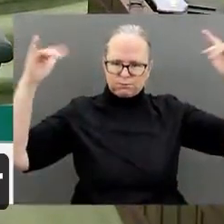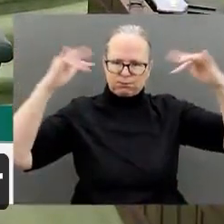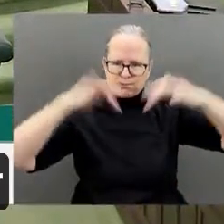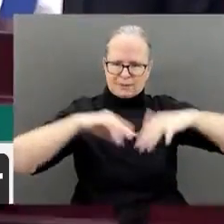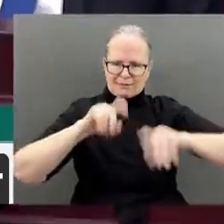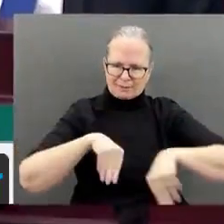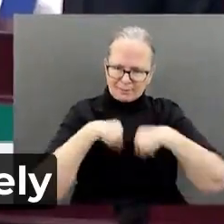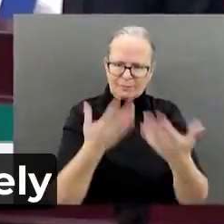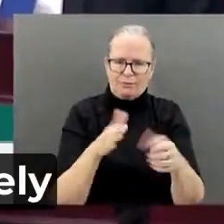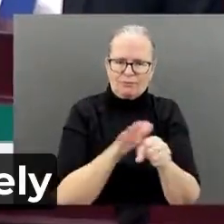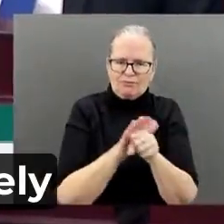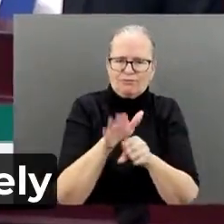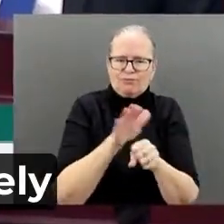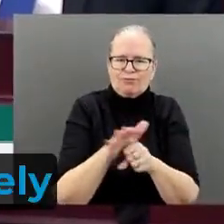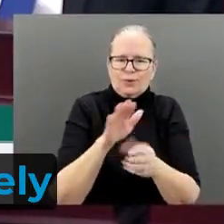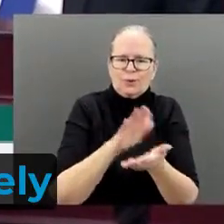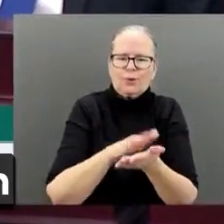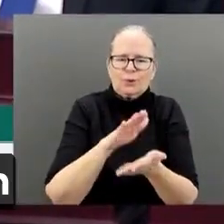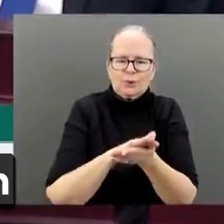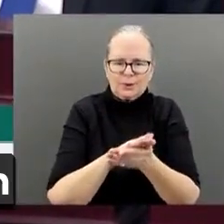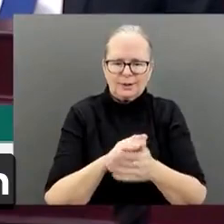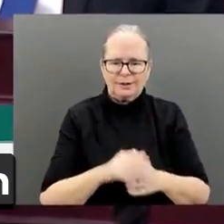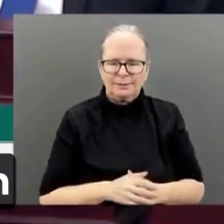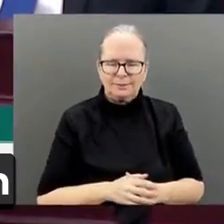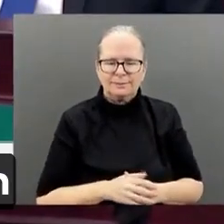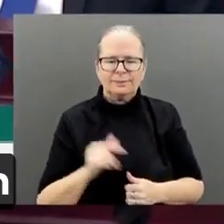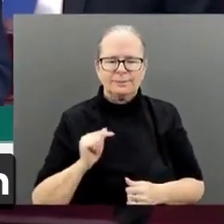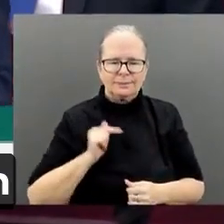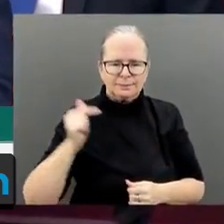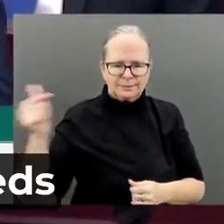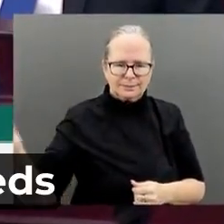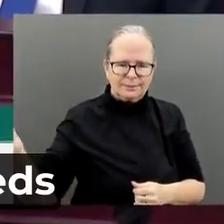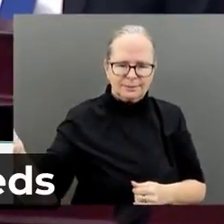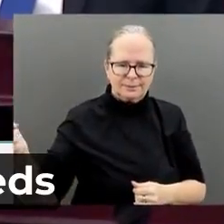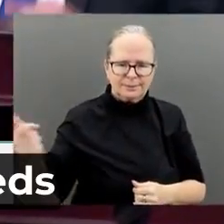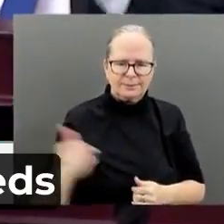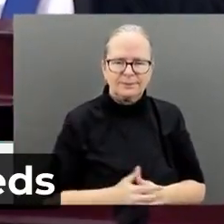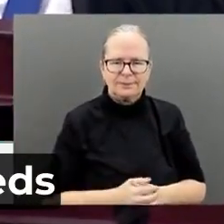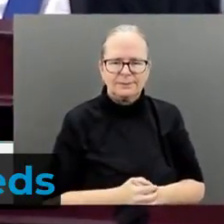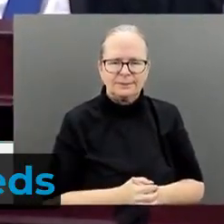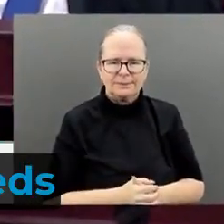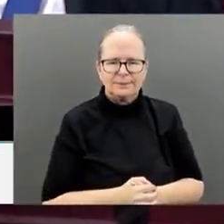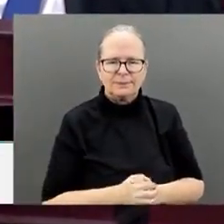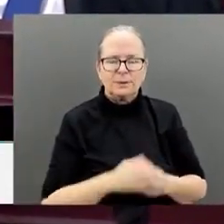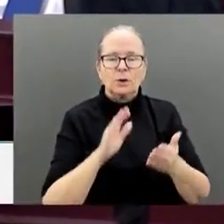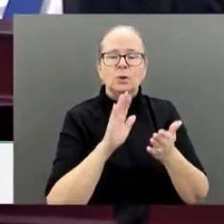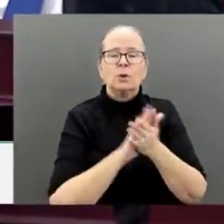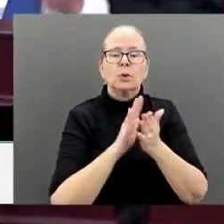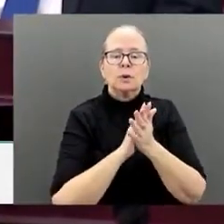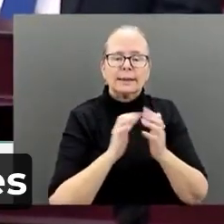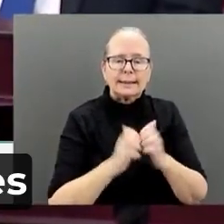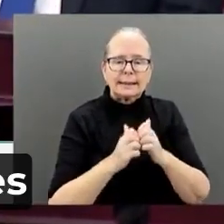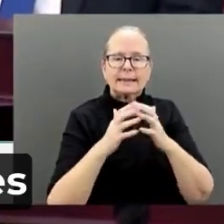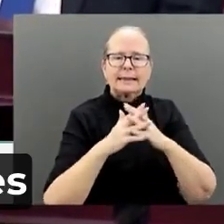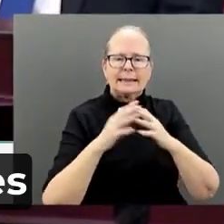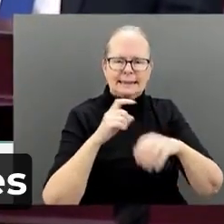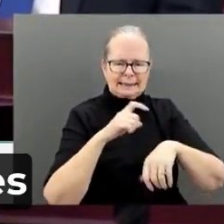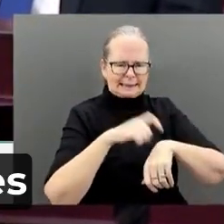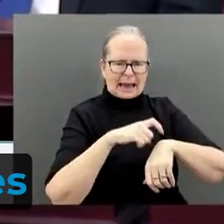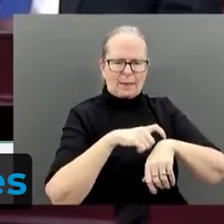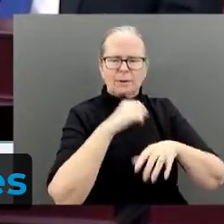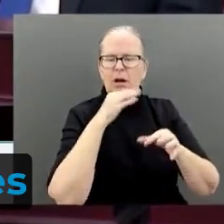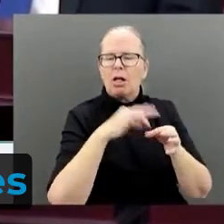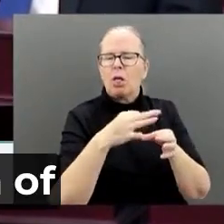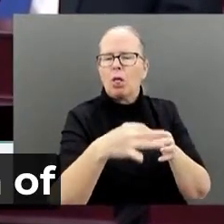Thank you Mr. Speaker. Given the importance of timely school project execution in meeting the educational needs of our communities and given the